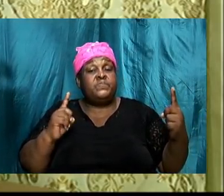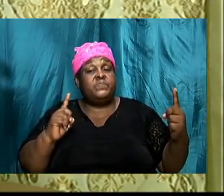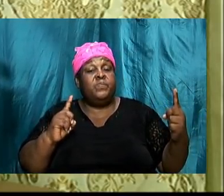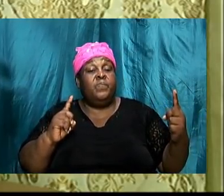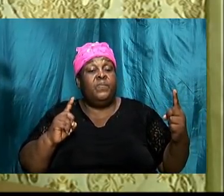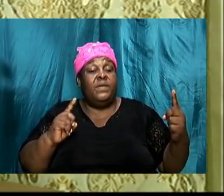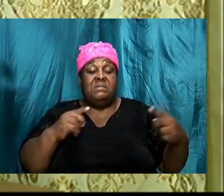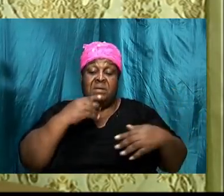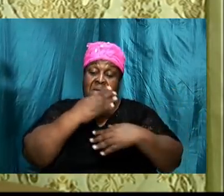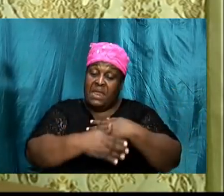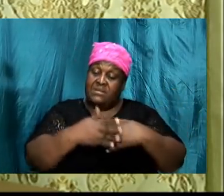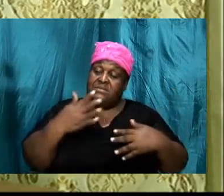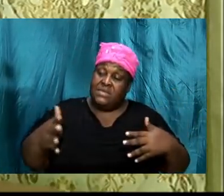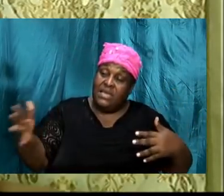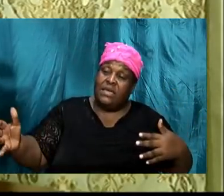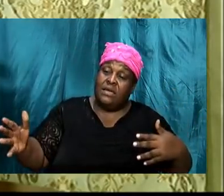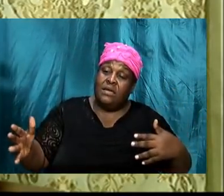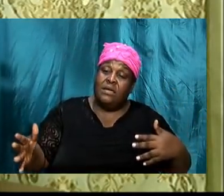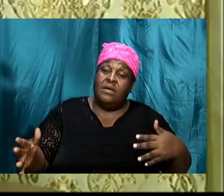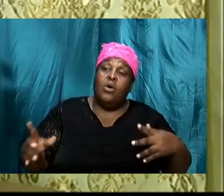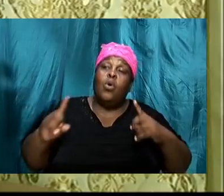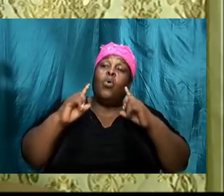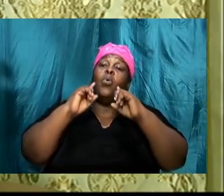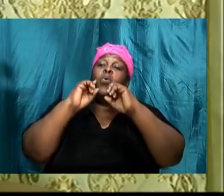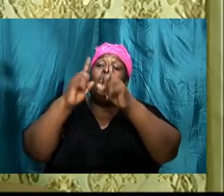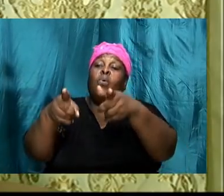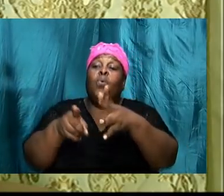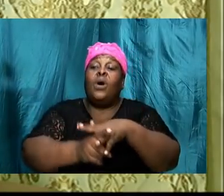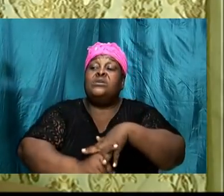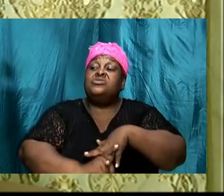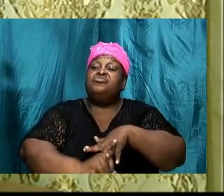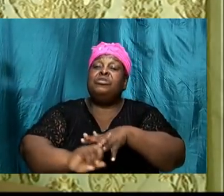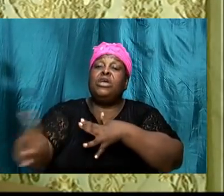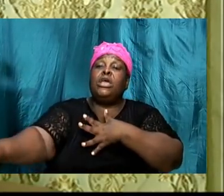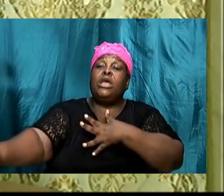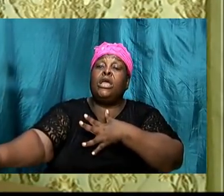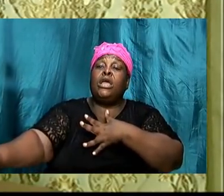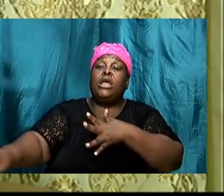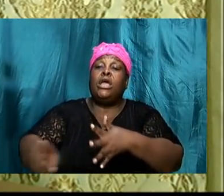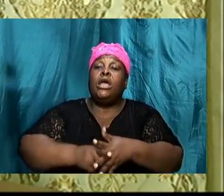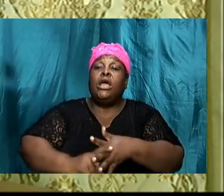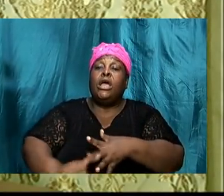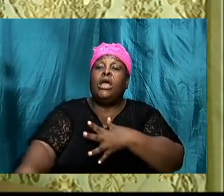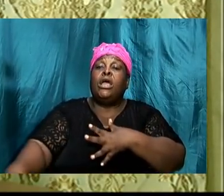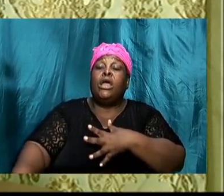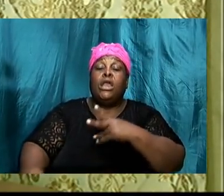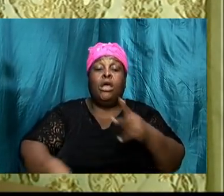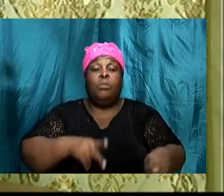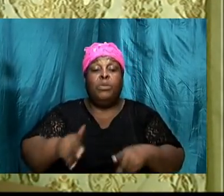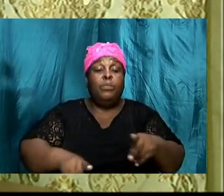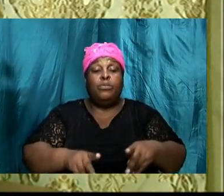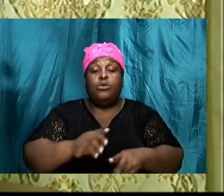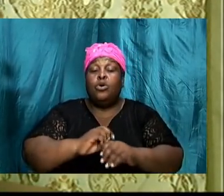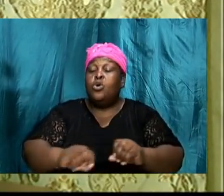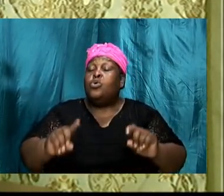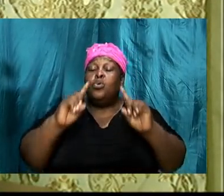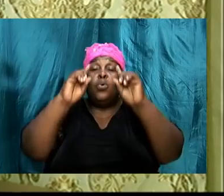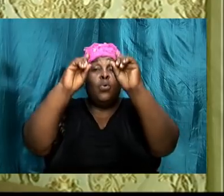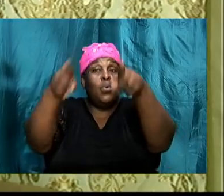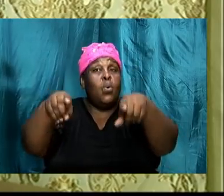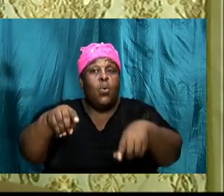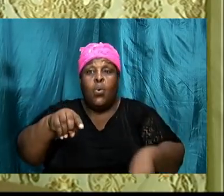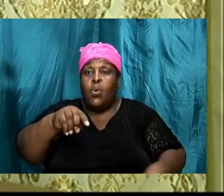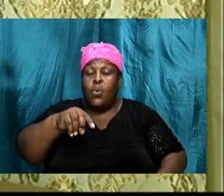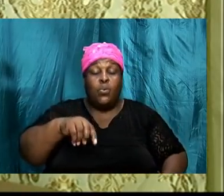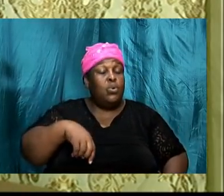the next thing was that they were led us through the people don't don't even go to Jerusalem again to serve